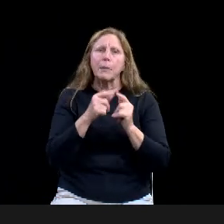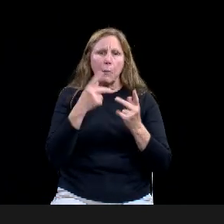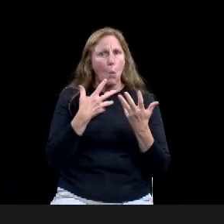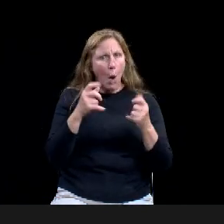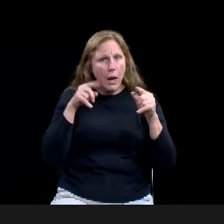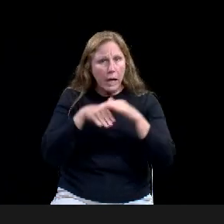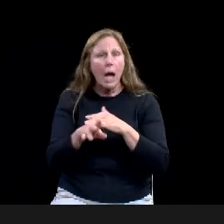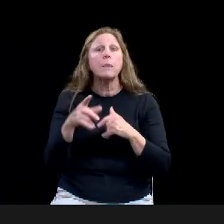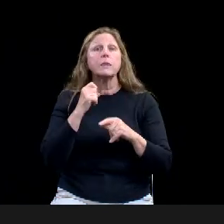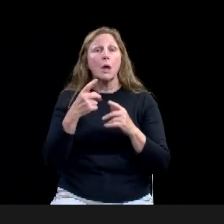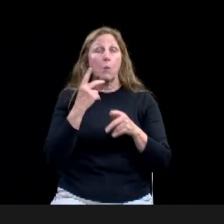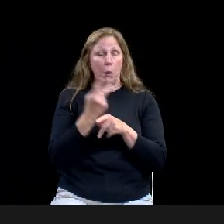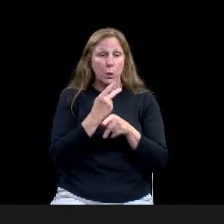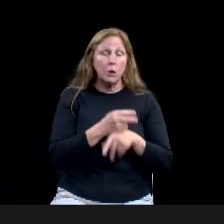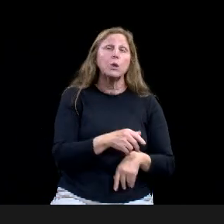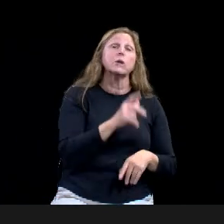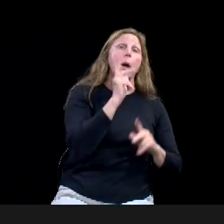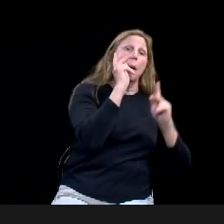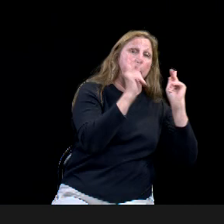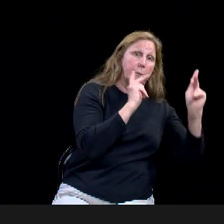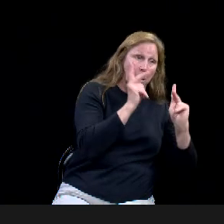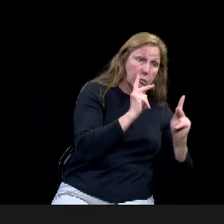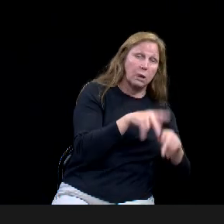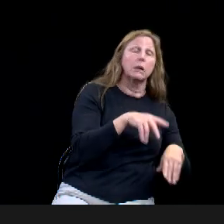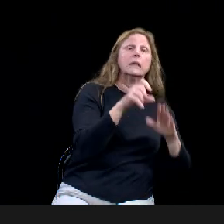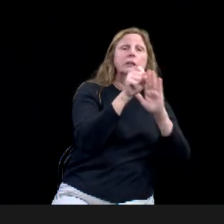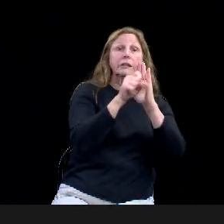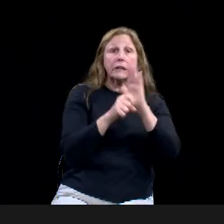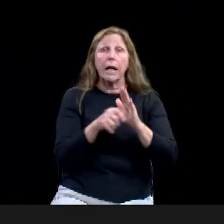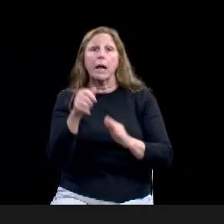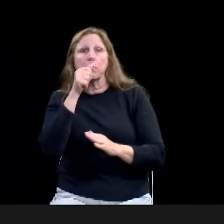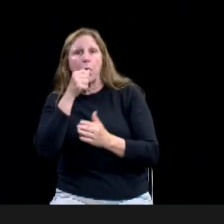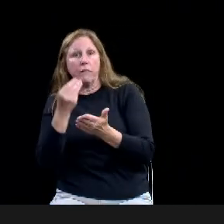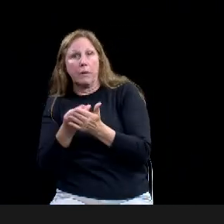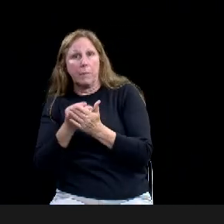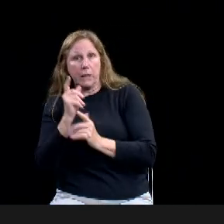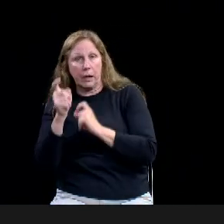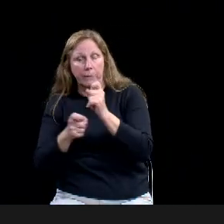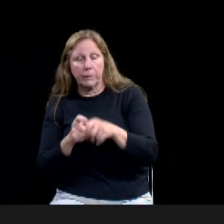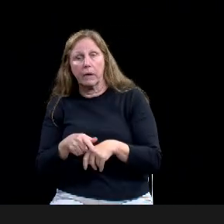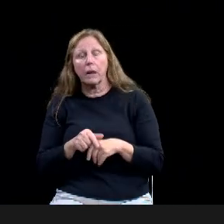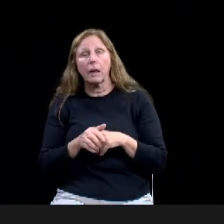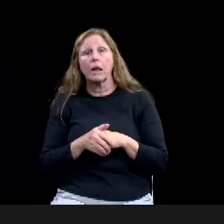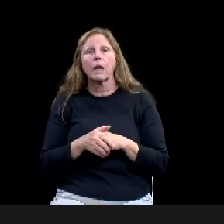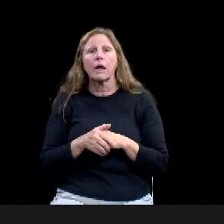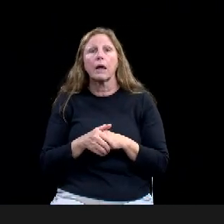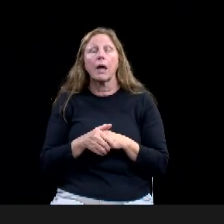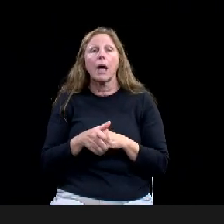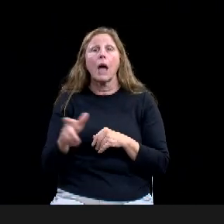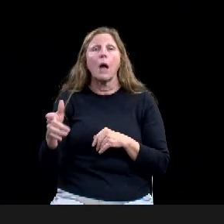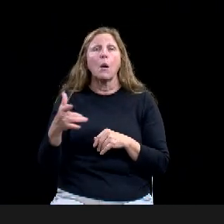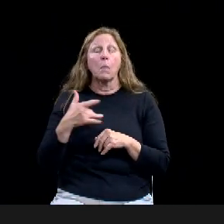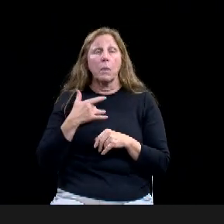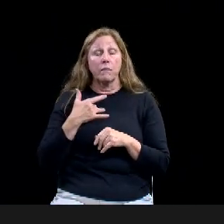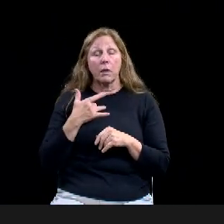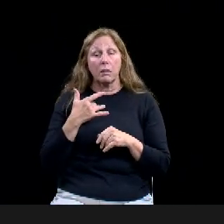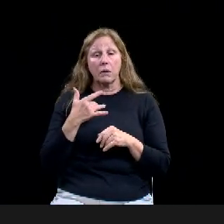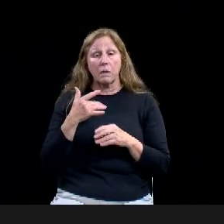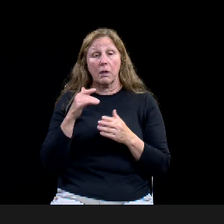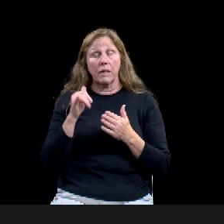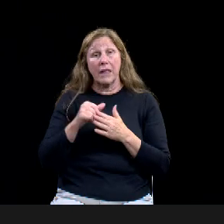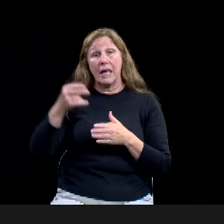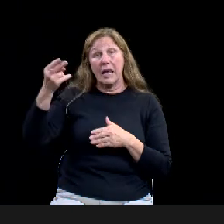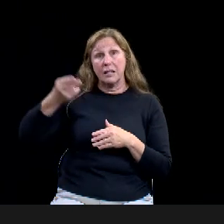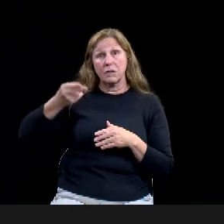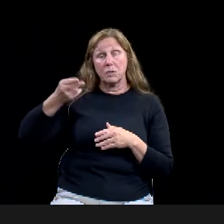a small fraction of what the historical, historical center has contributed over the last half century or could contribute